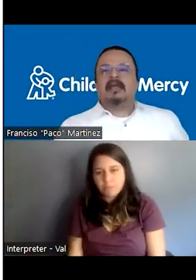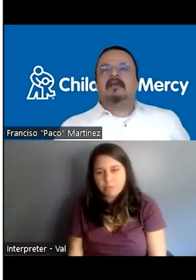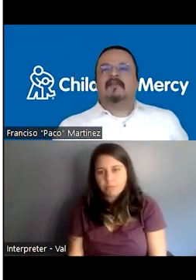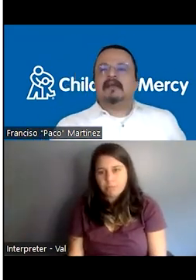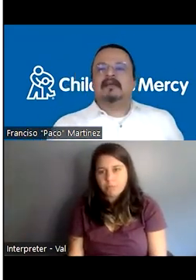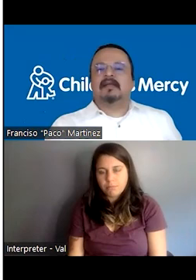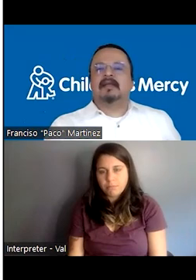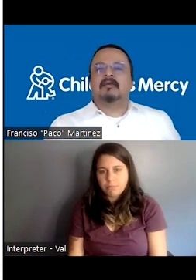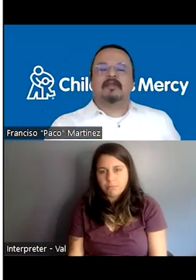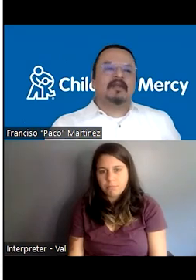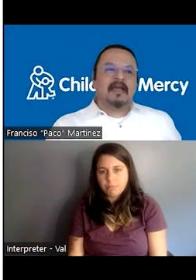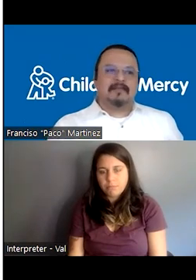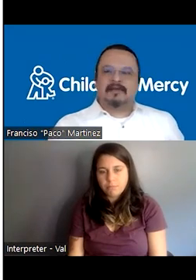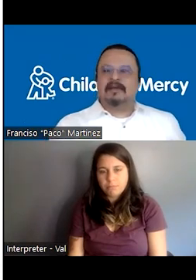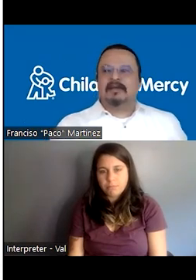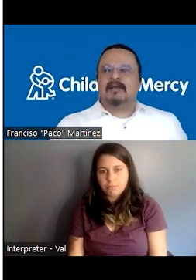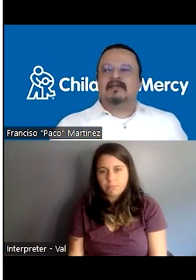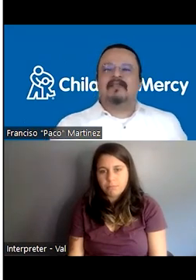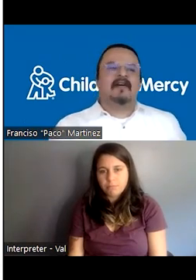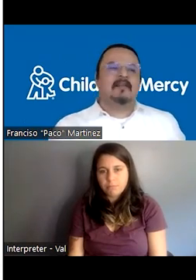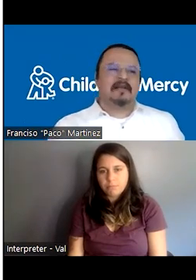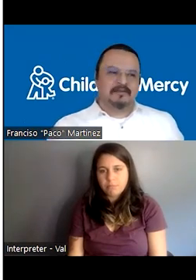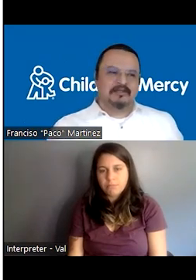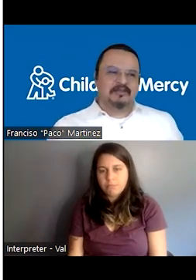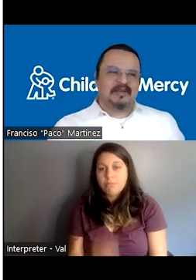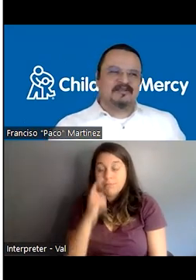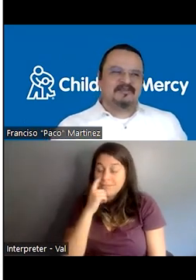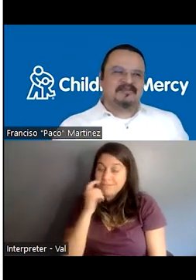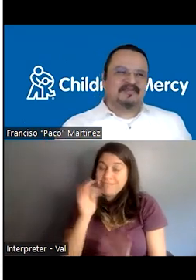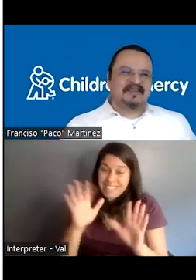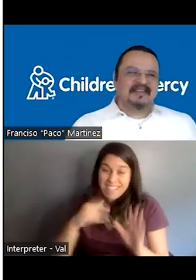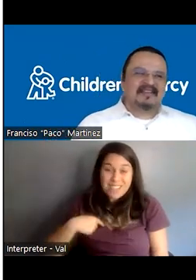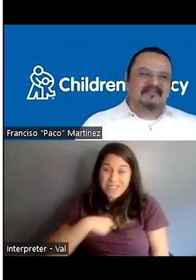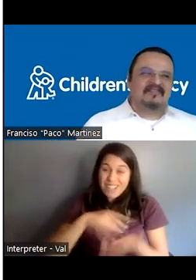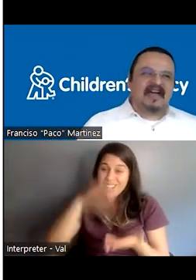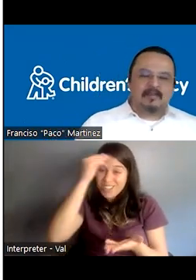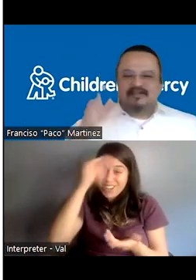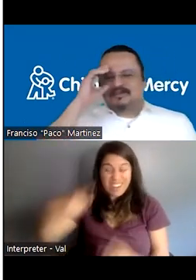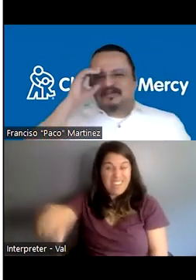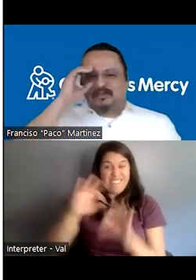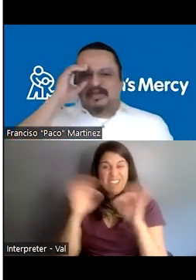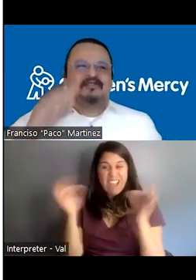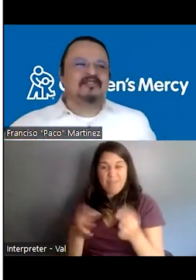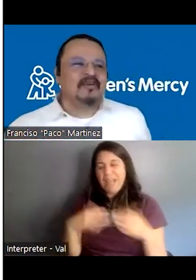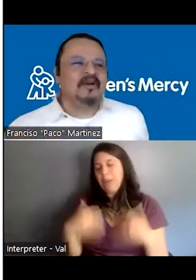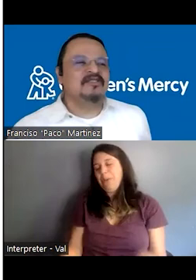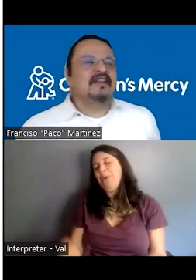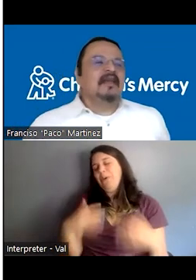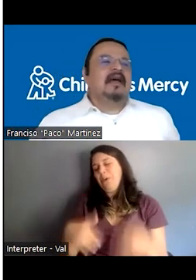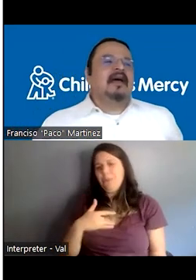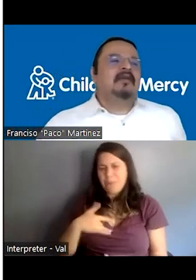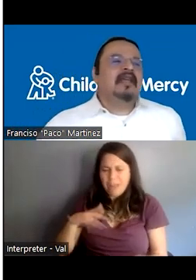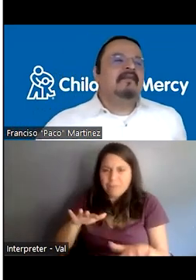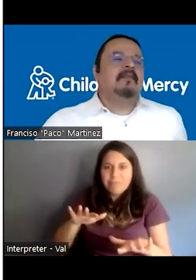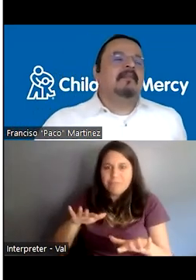And finally, what we have learned is that families will surprise you. Families will surprise you so much.